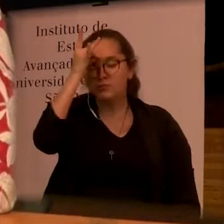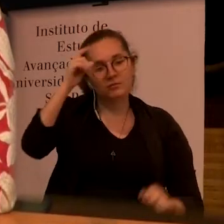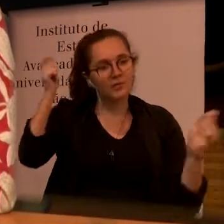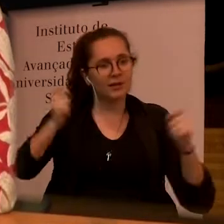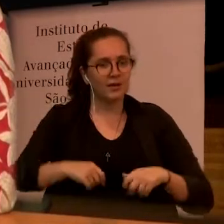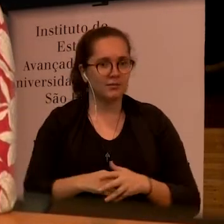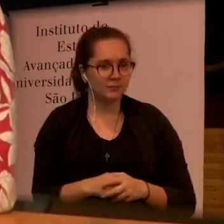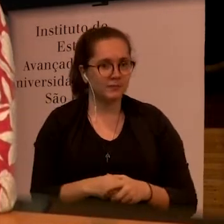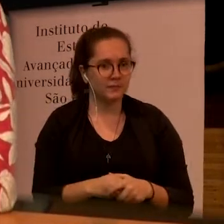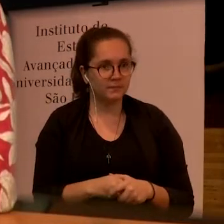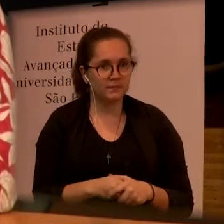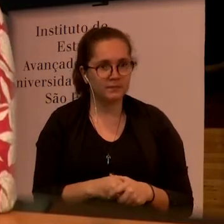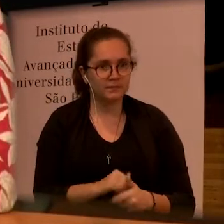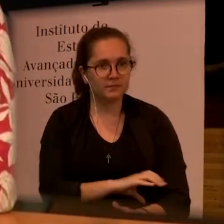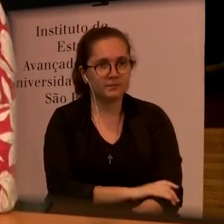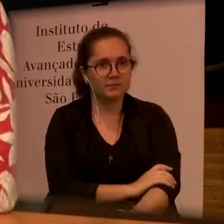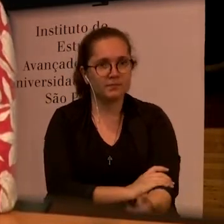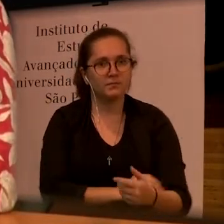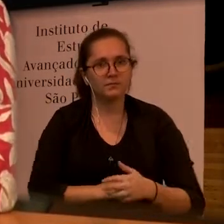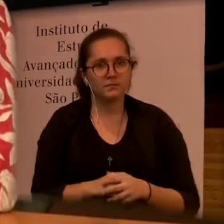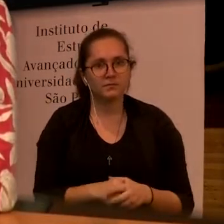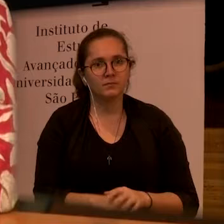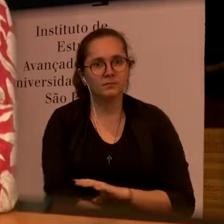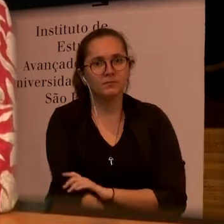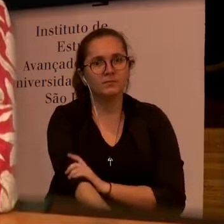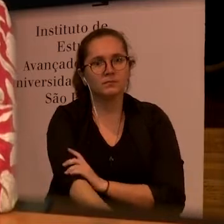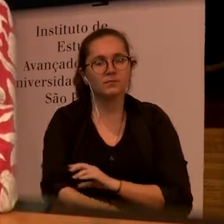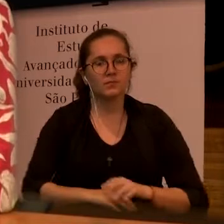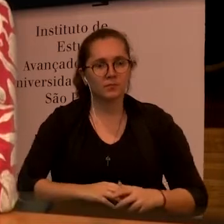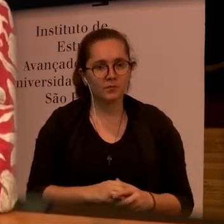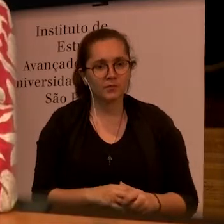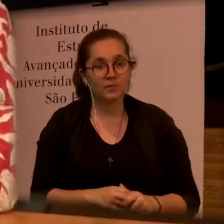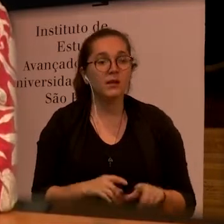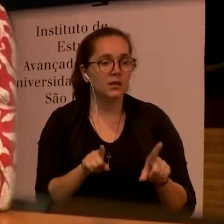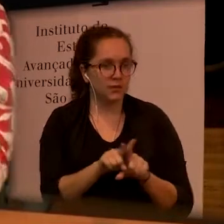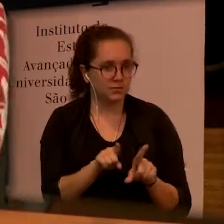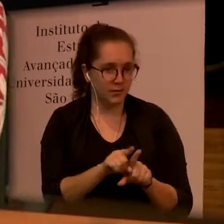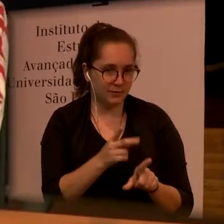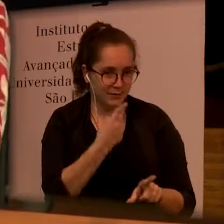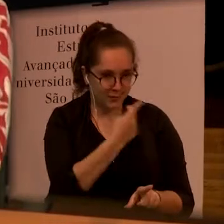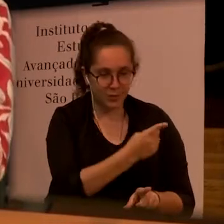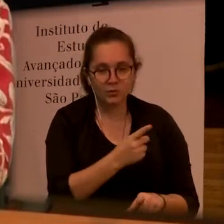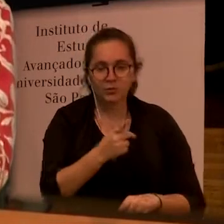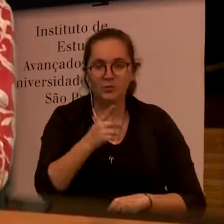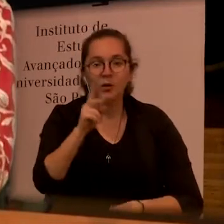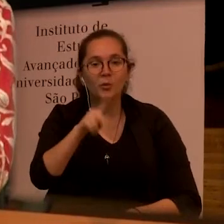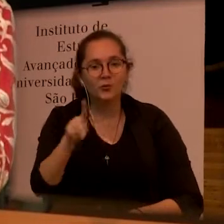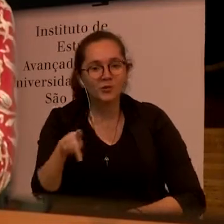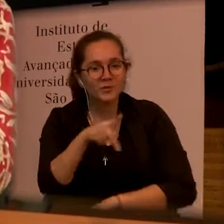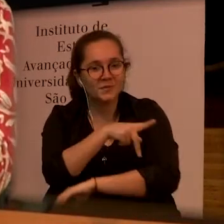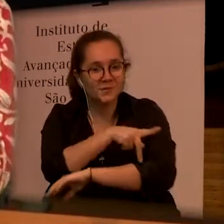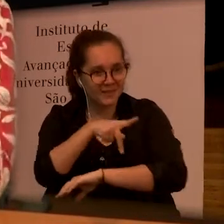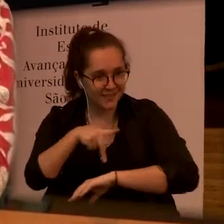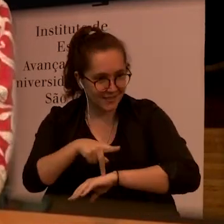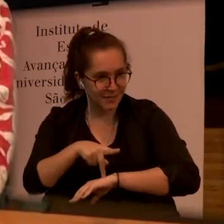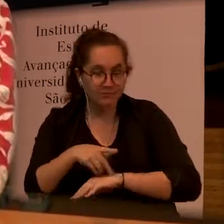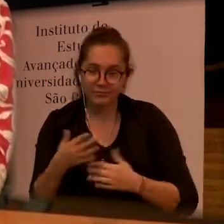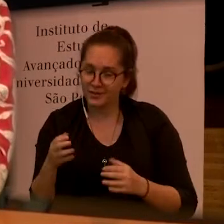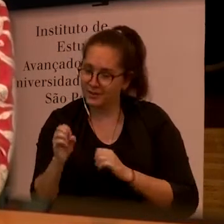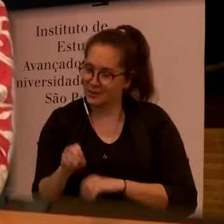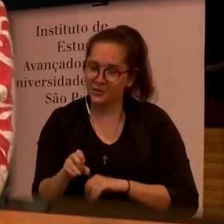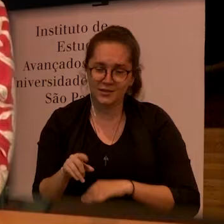touching on the teacher I think education is very important obviously in that